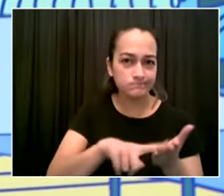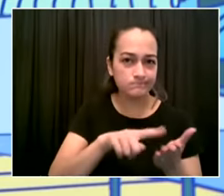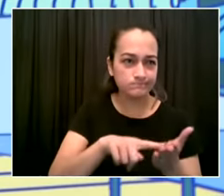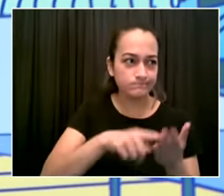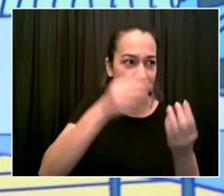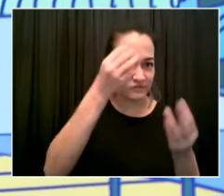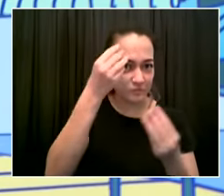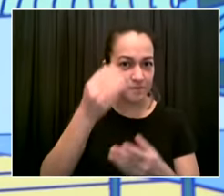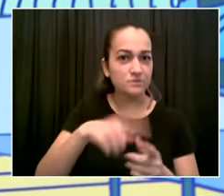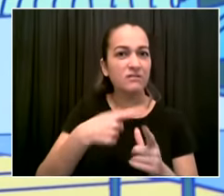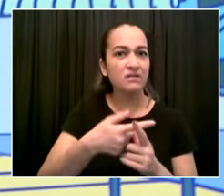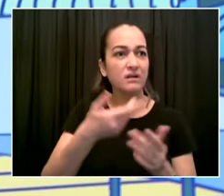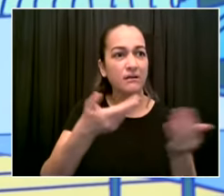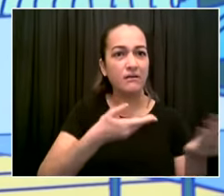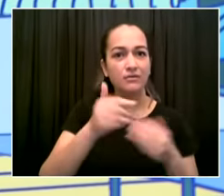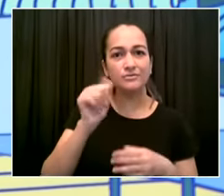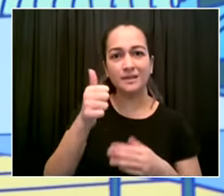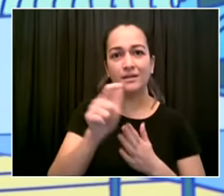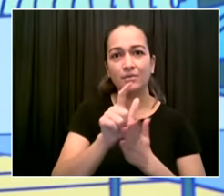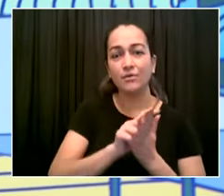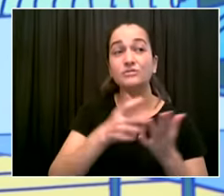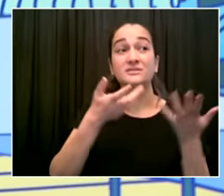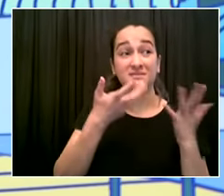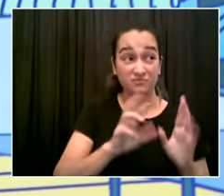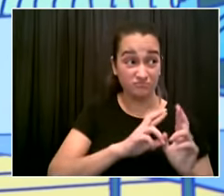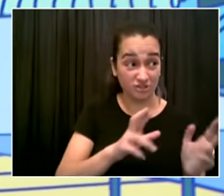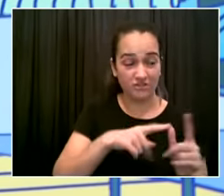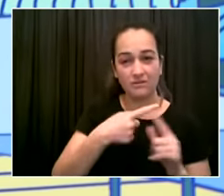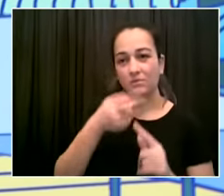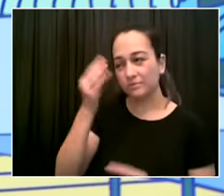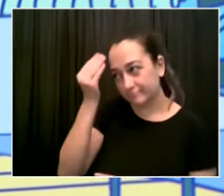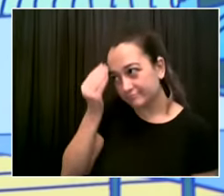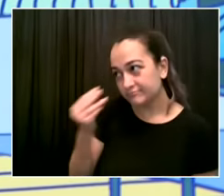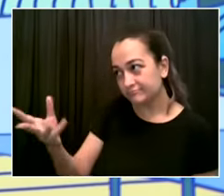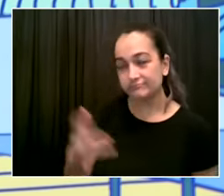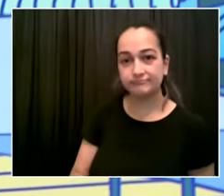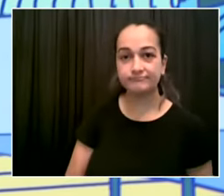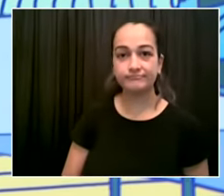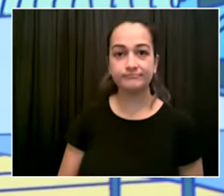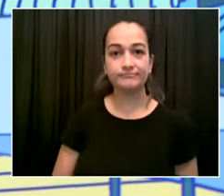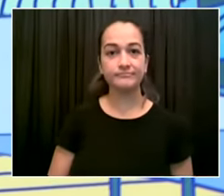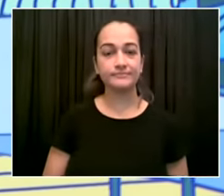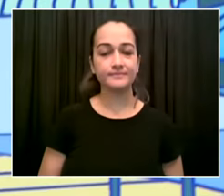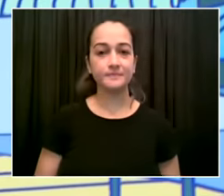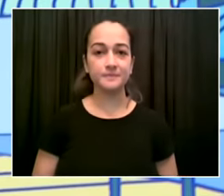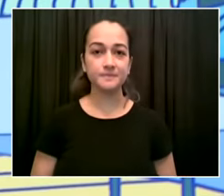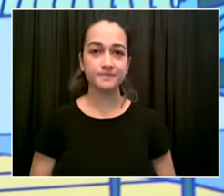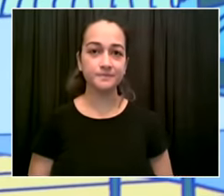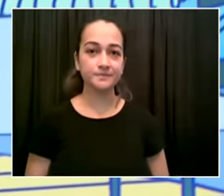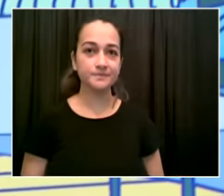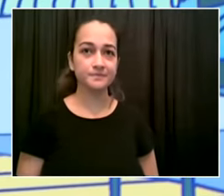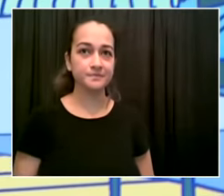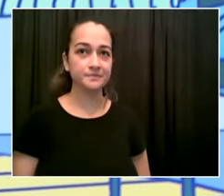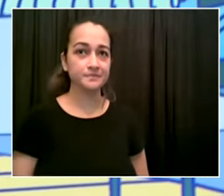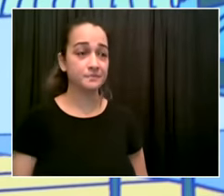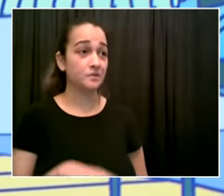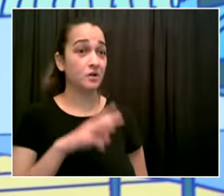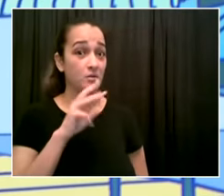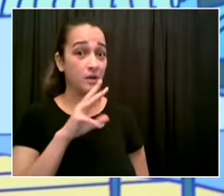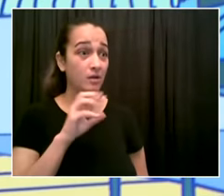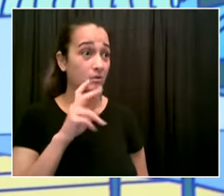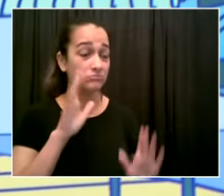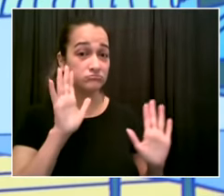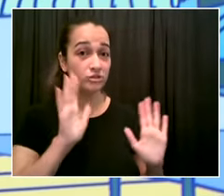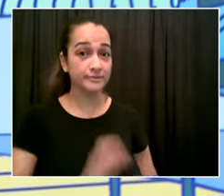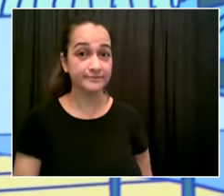of this it's just what we need to do let's do it go ahead yoav um thank you for that and i i guess just given